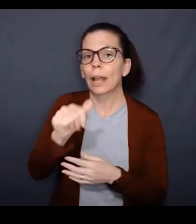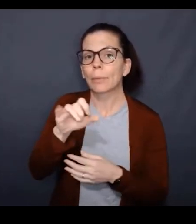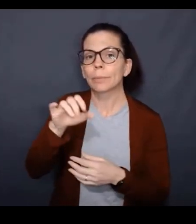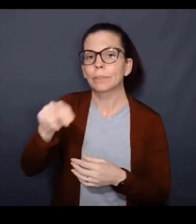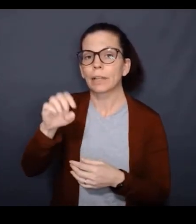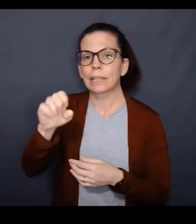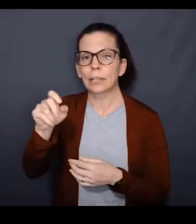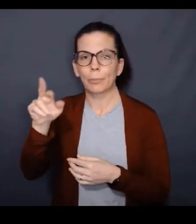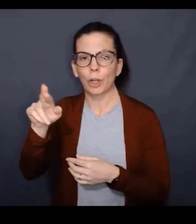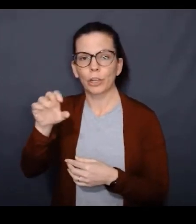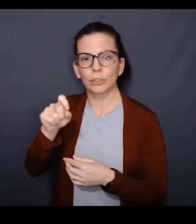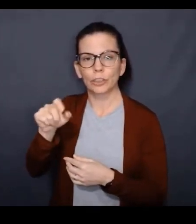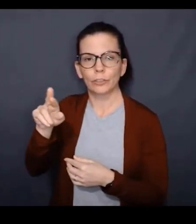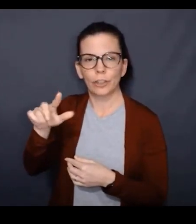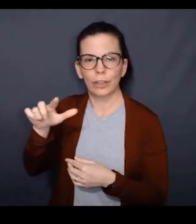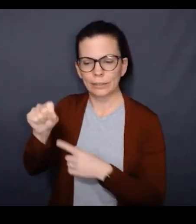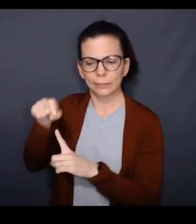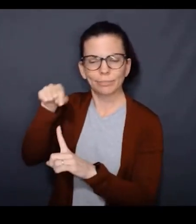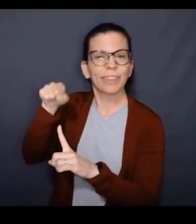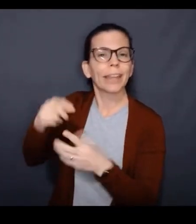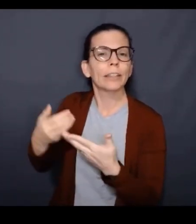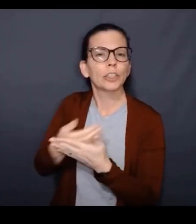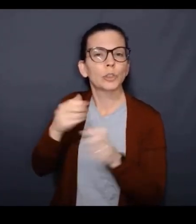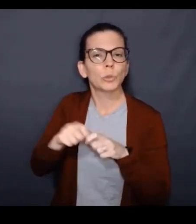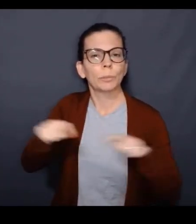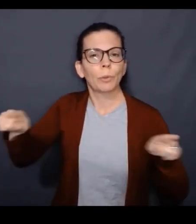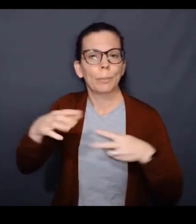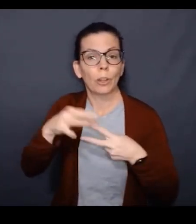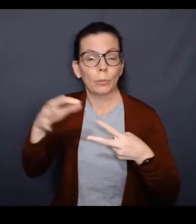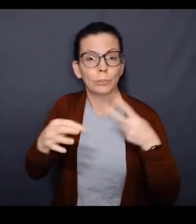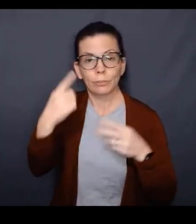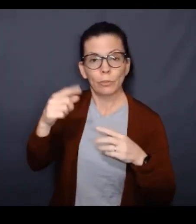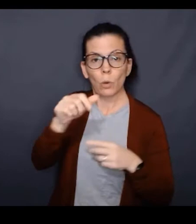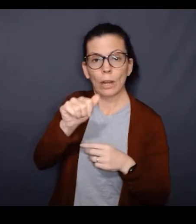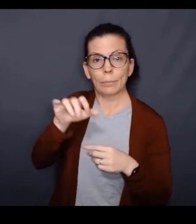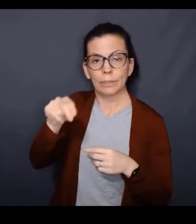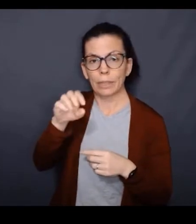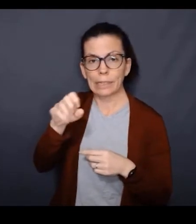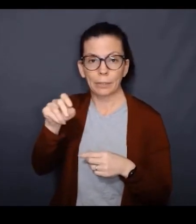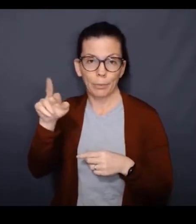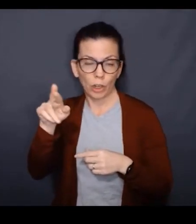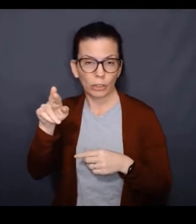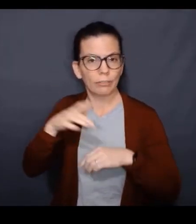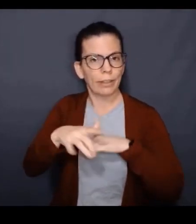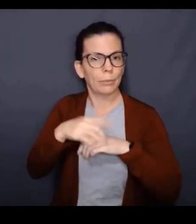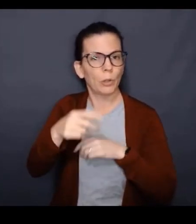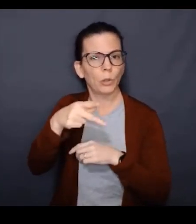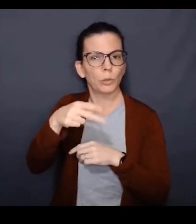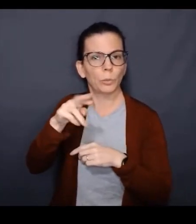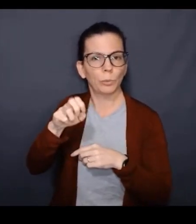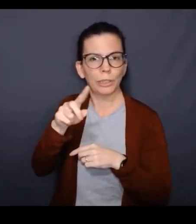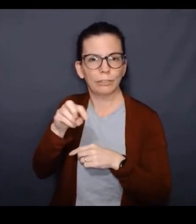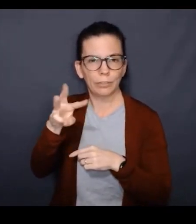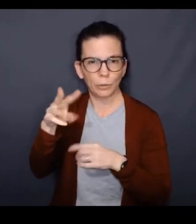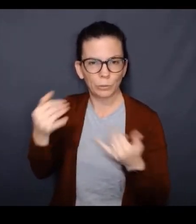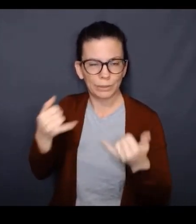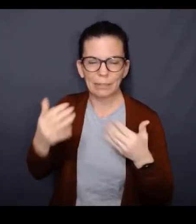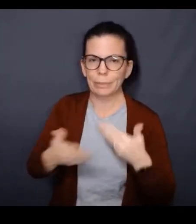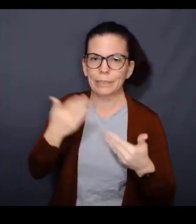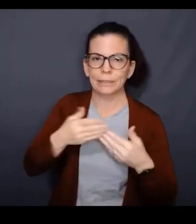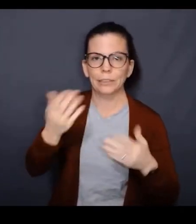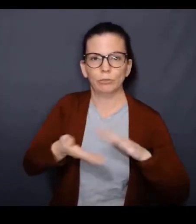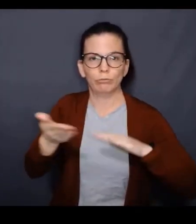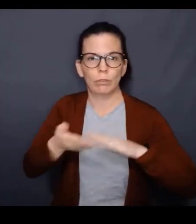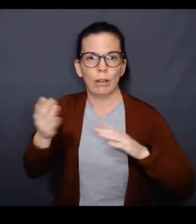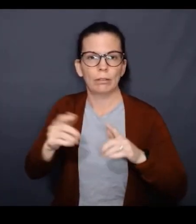Amazon EMR Serverless. EMR Serverless is a new deployment option for Amazon EMR, available in preview today, that allows you to easily run your